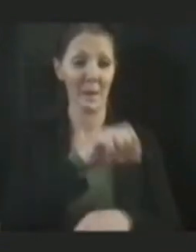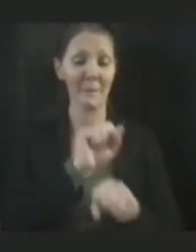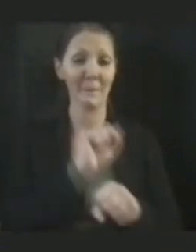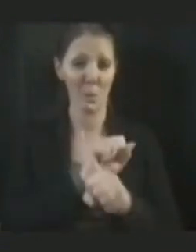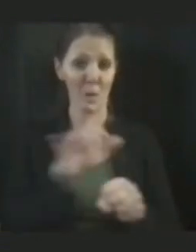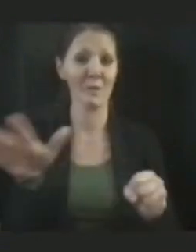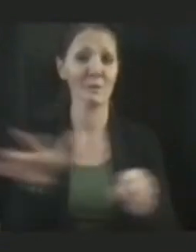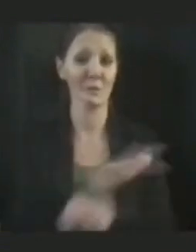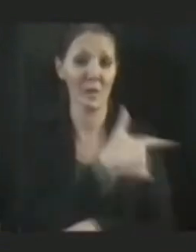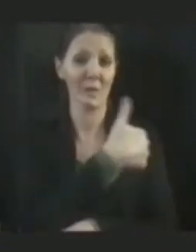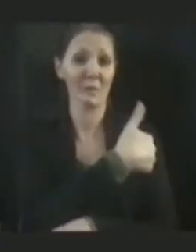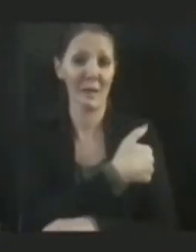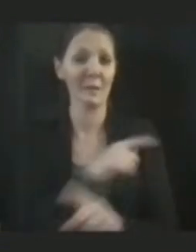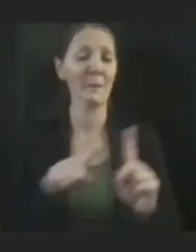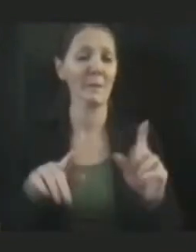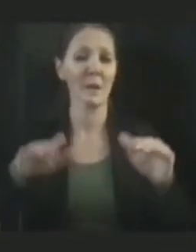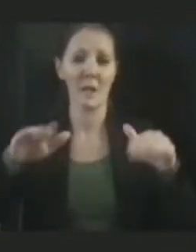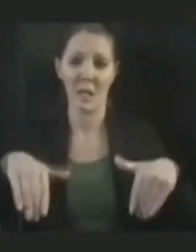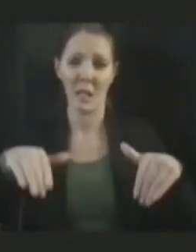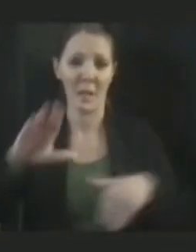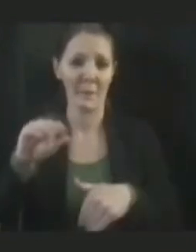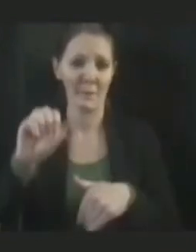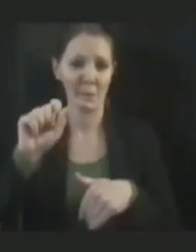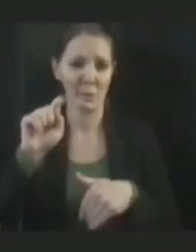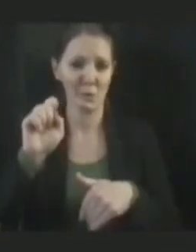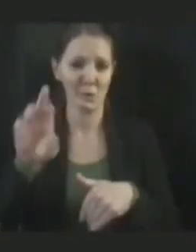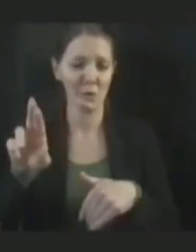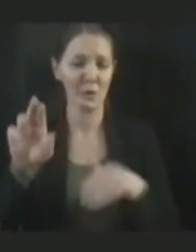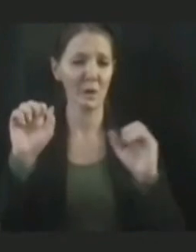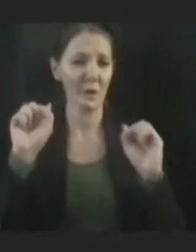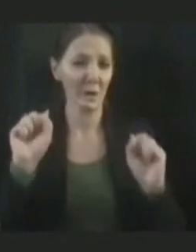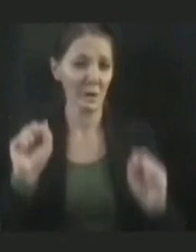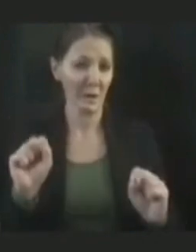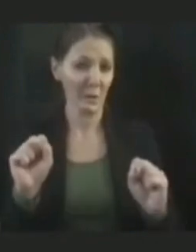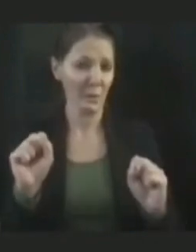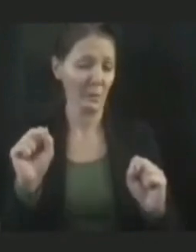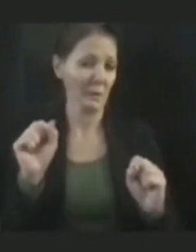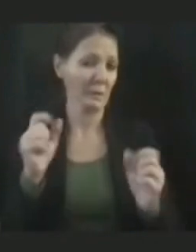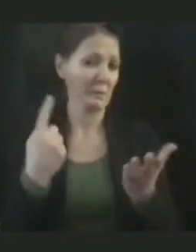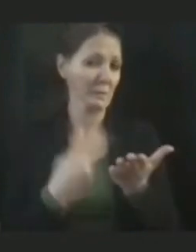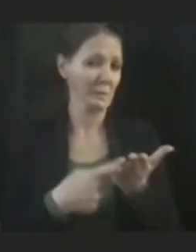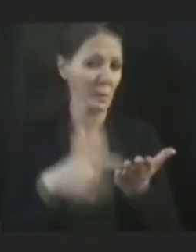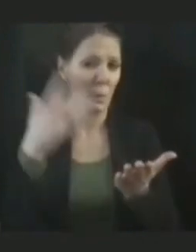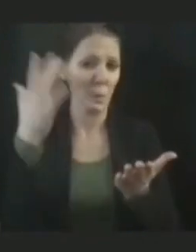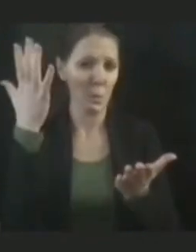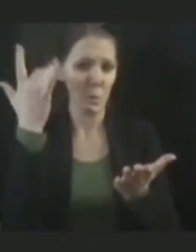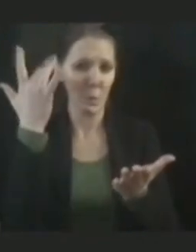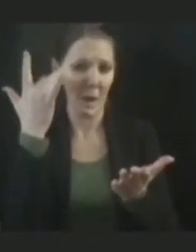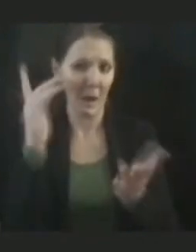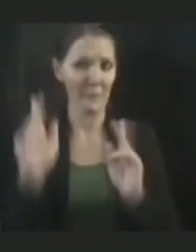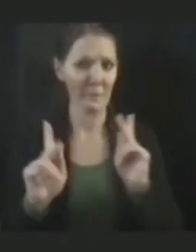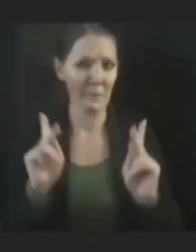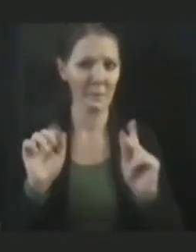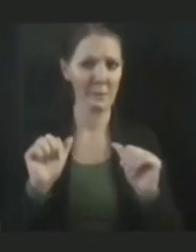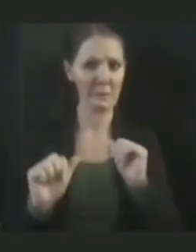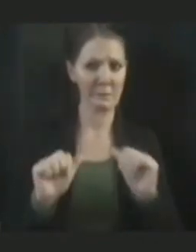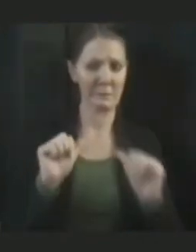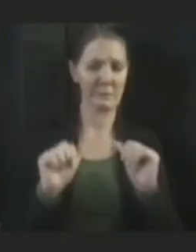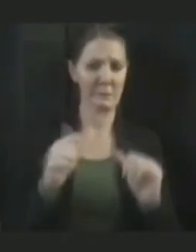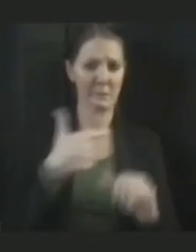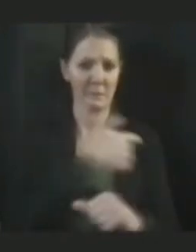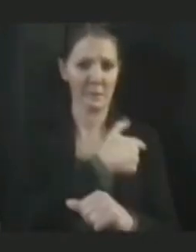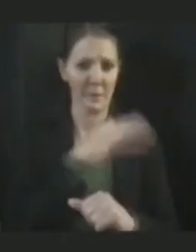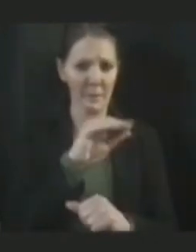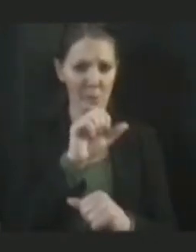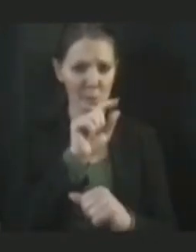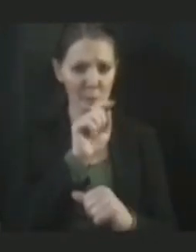not boosted. Can anyone speak to what, why that might be? What is the reservation behind that? If they're already